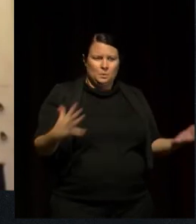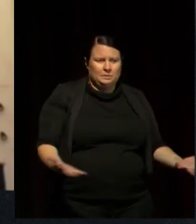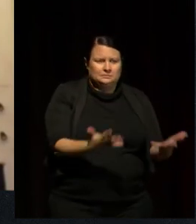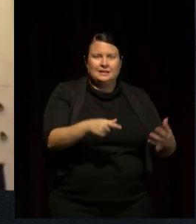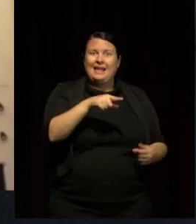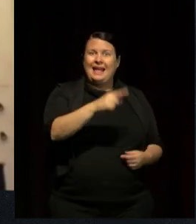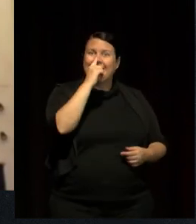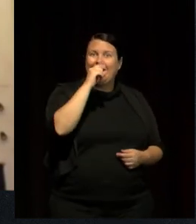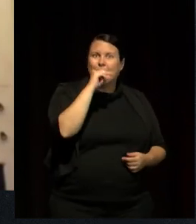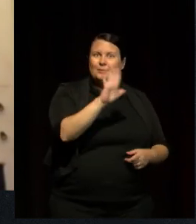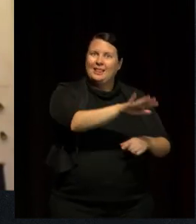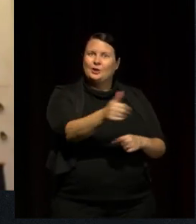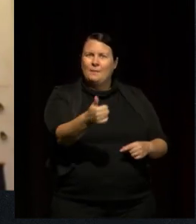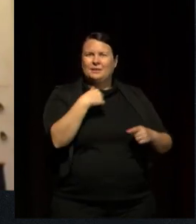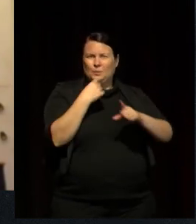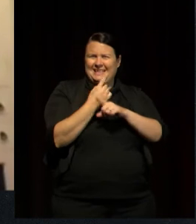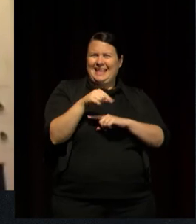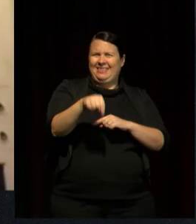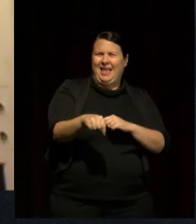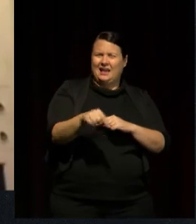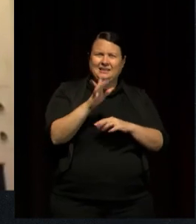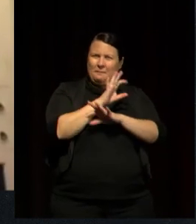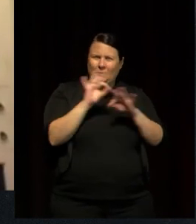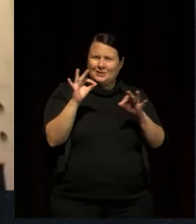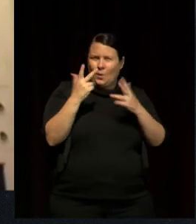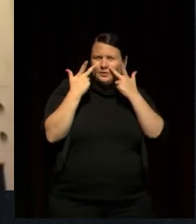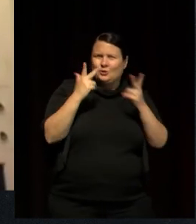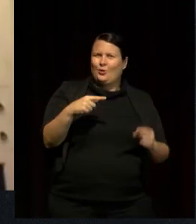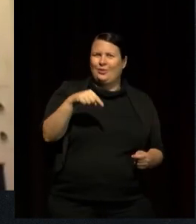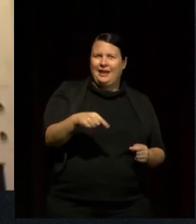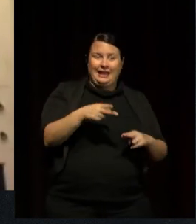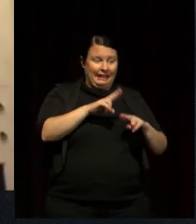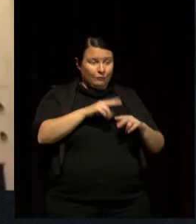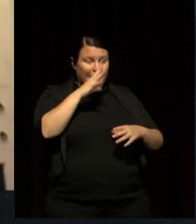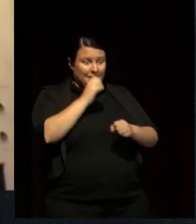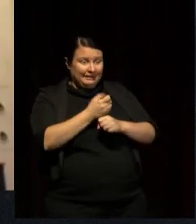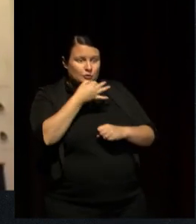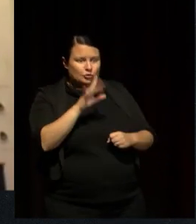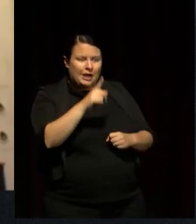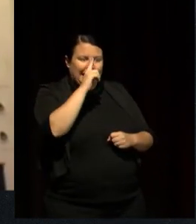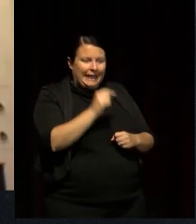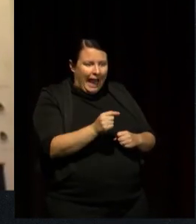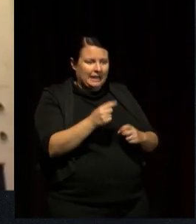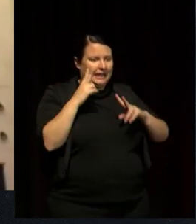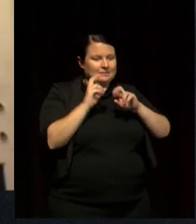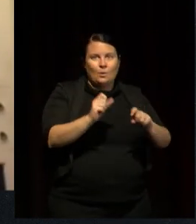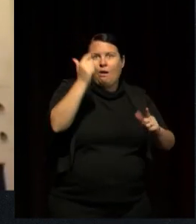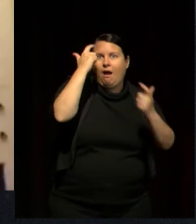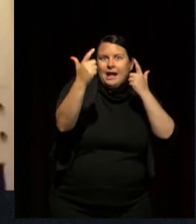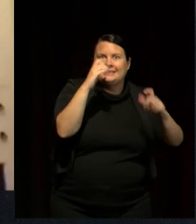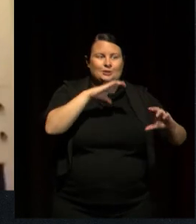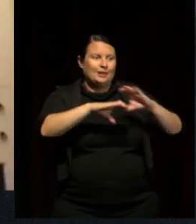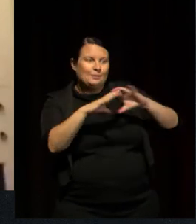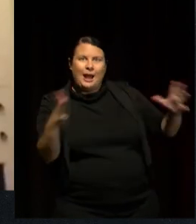early childhood teaching. You know, if we do believe children are capable to communicate, to explore their ideas and to